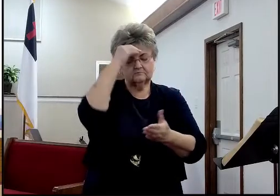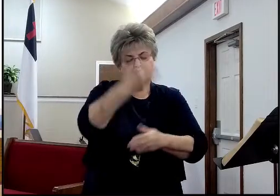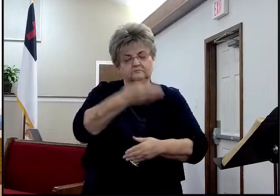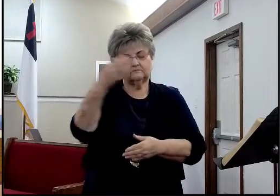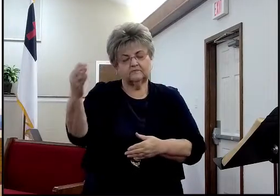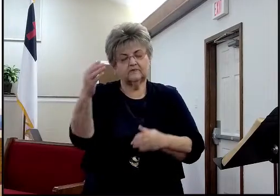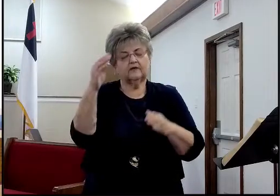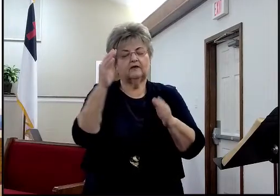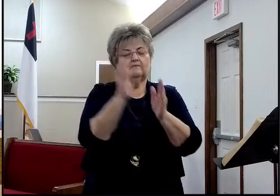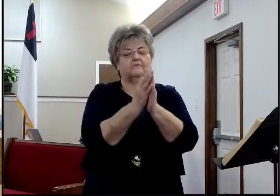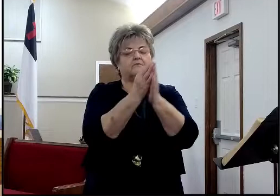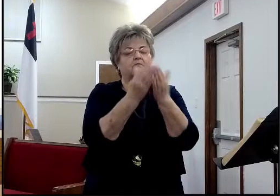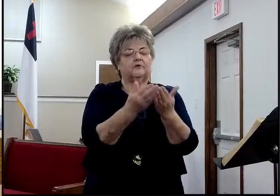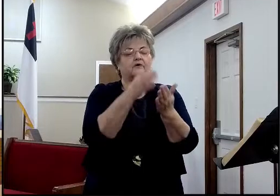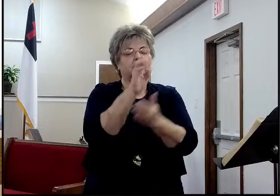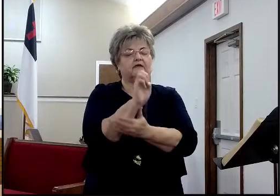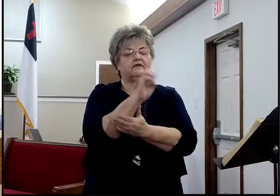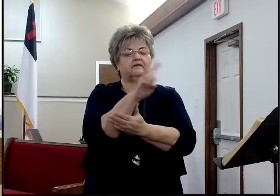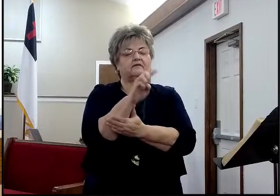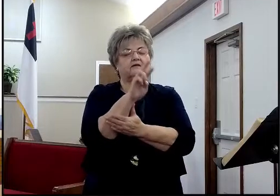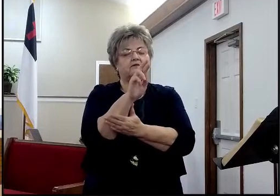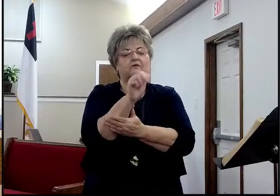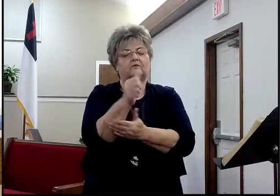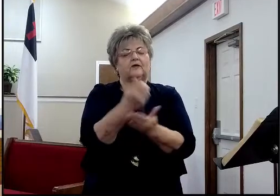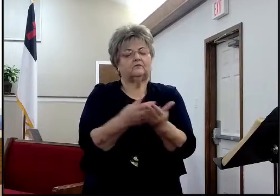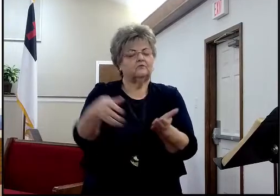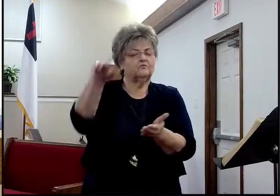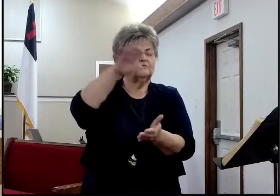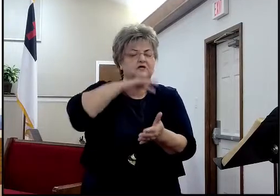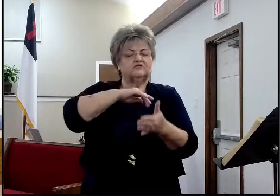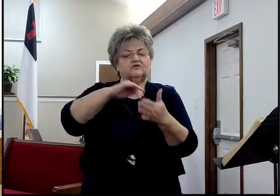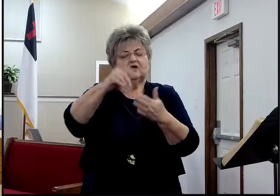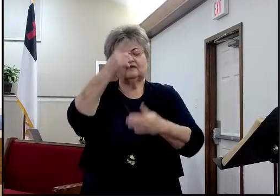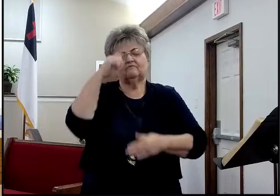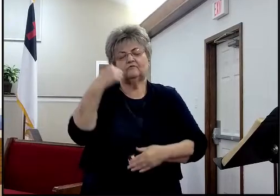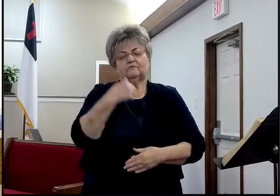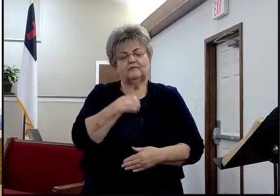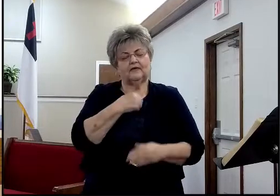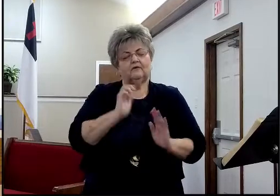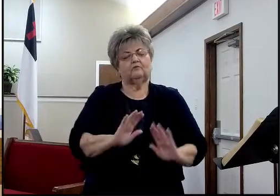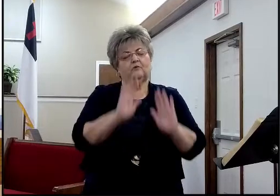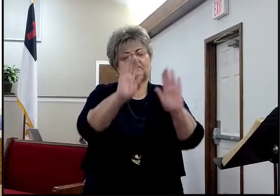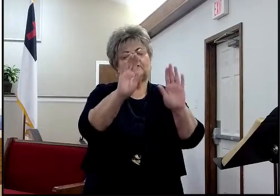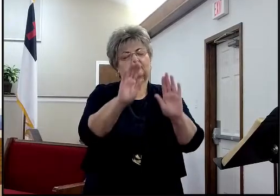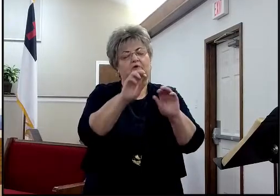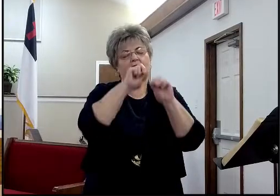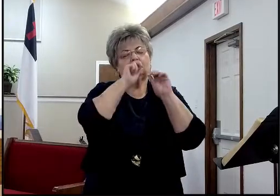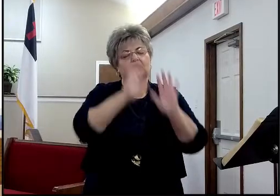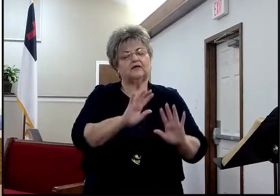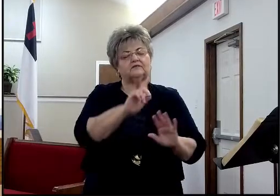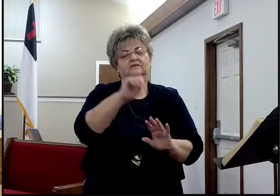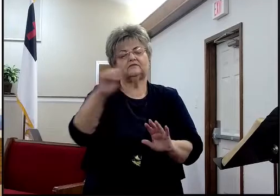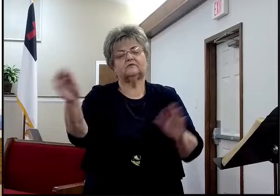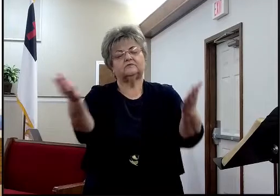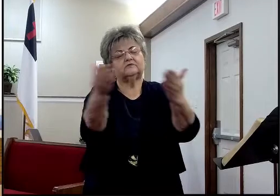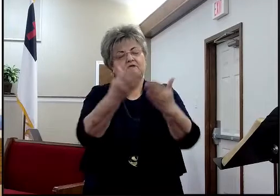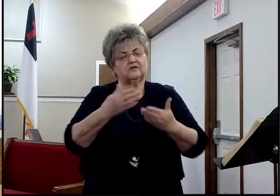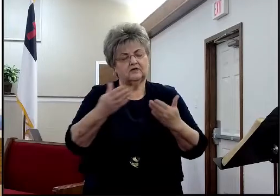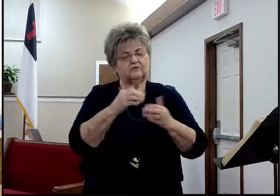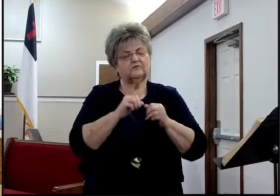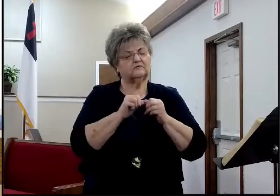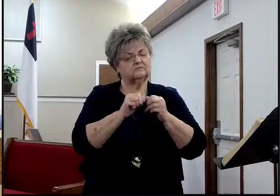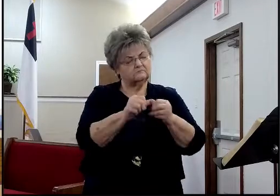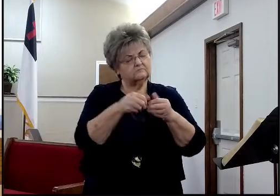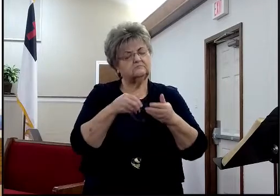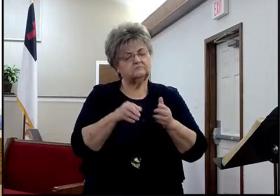has been a rich study for me, Lord. And I know that it's certainly been a wonderful blessing to those here this morning already. And I pray that it would continue to be so. Lord,